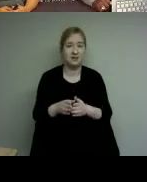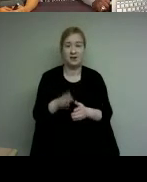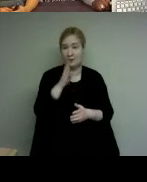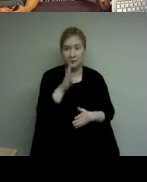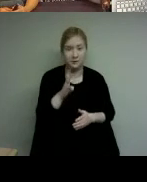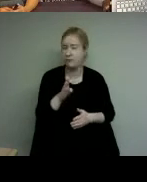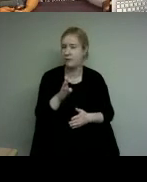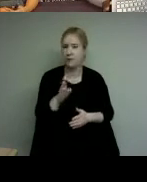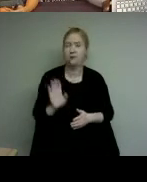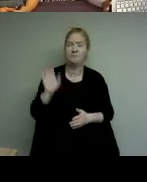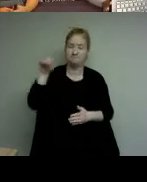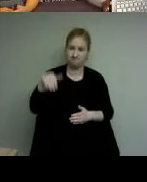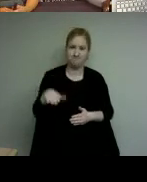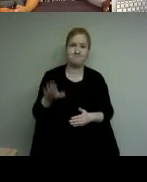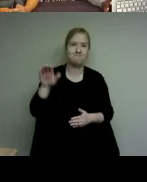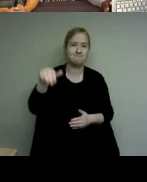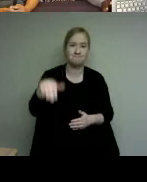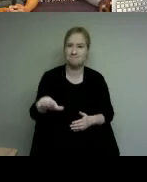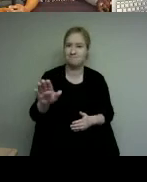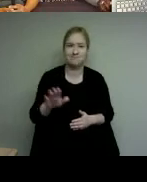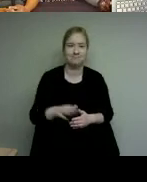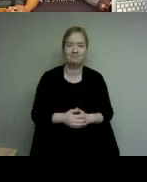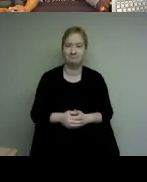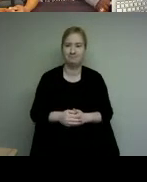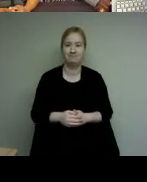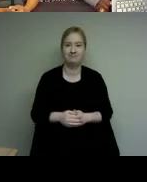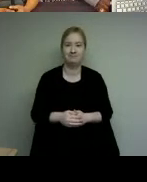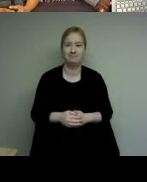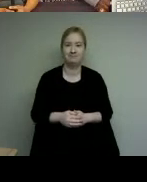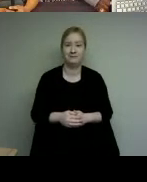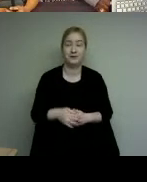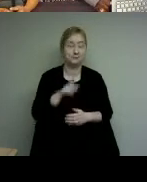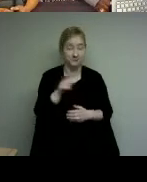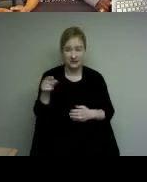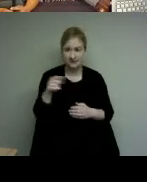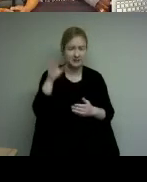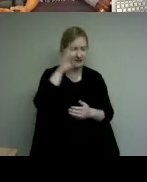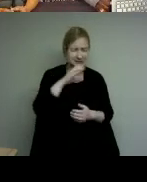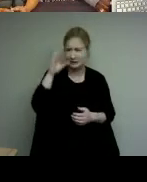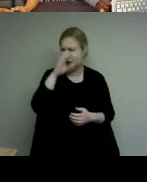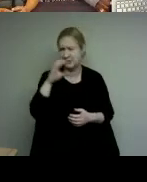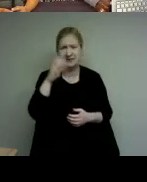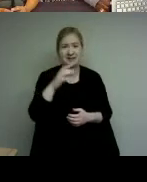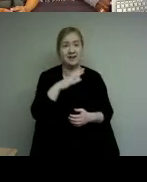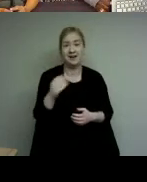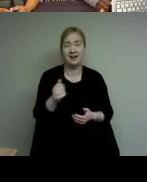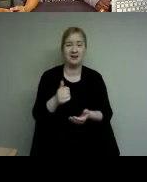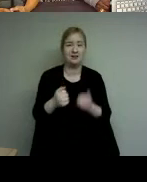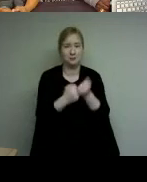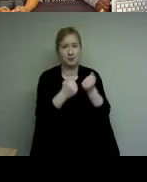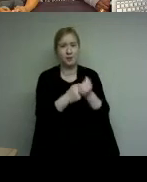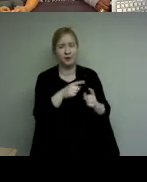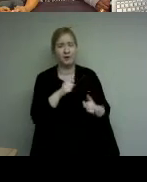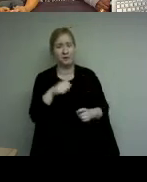twists and turns it was not a straightforward path through exploration and the guidance of others their effects